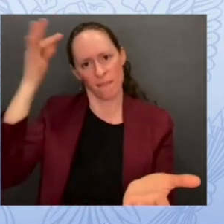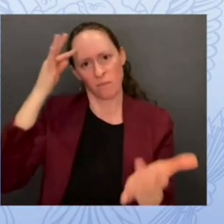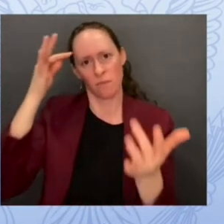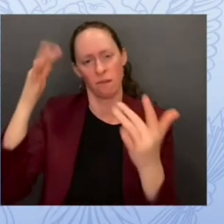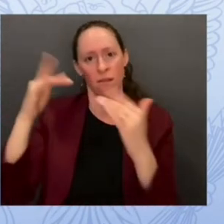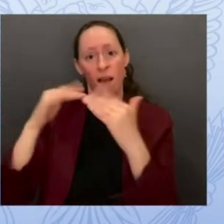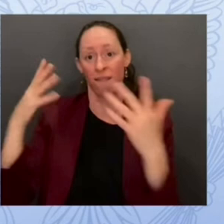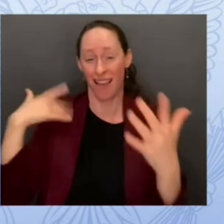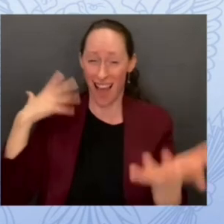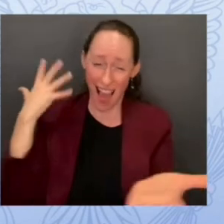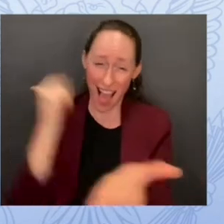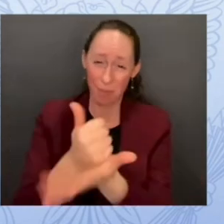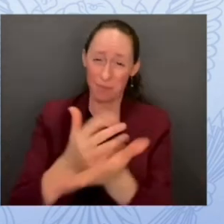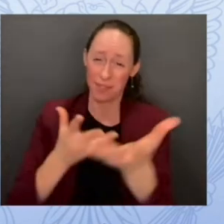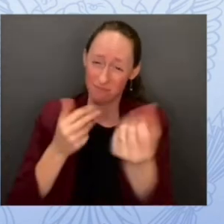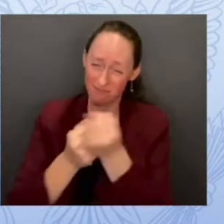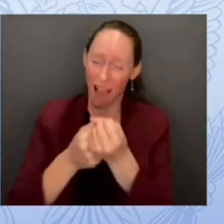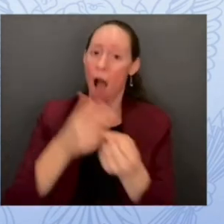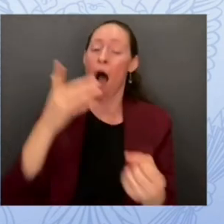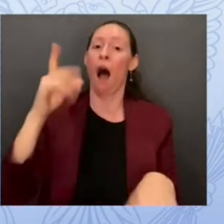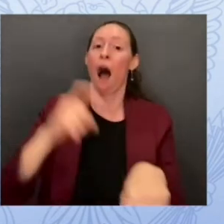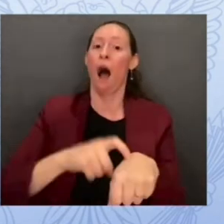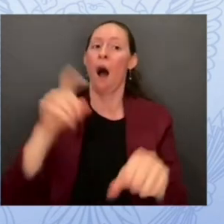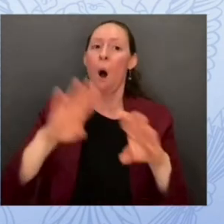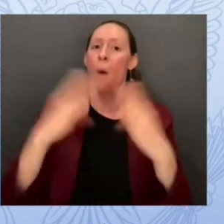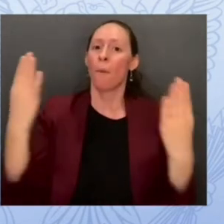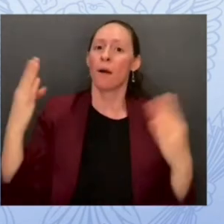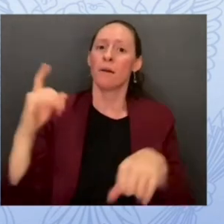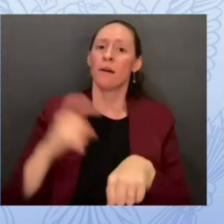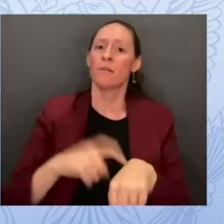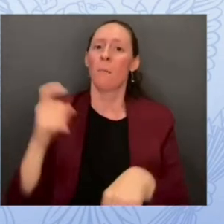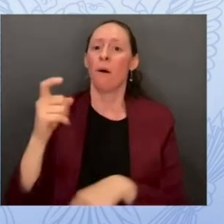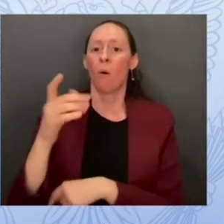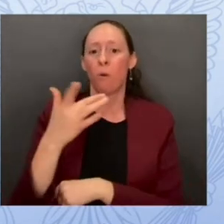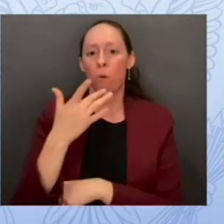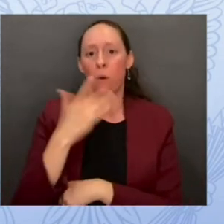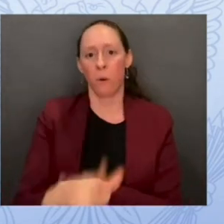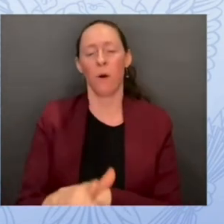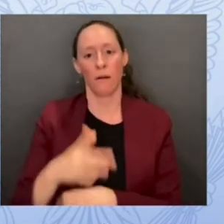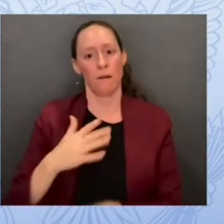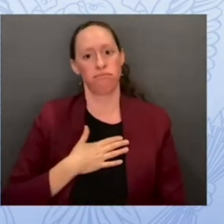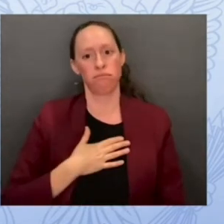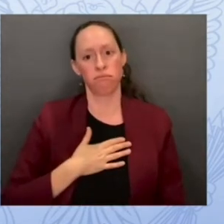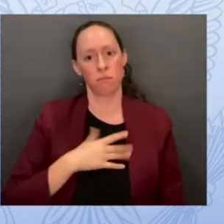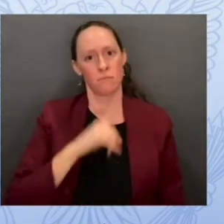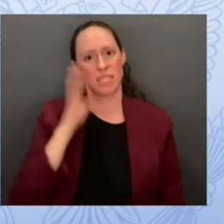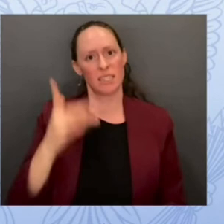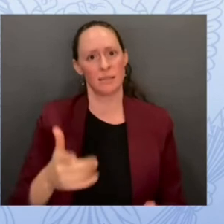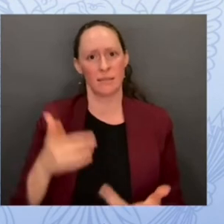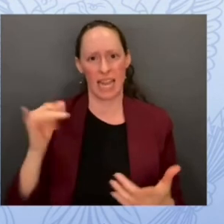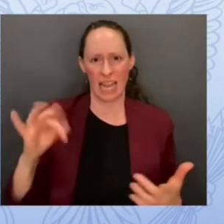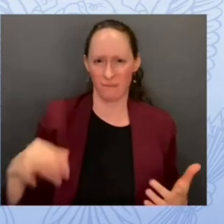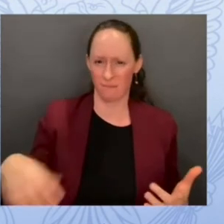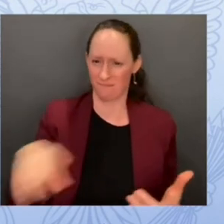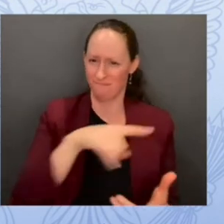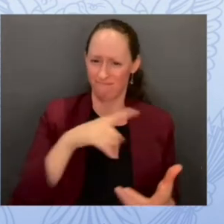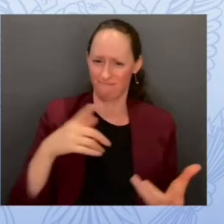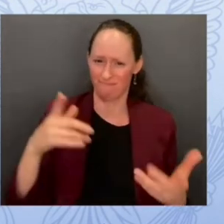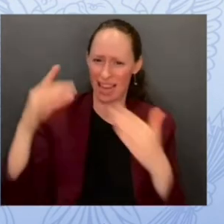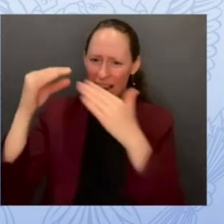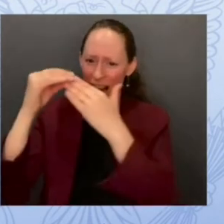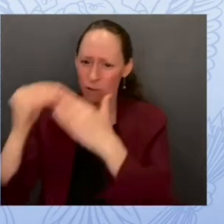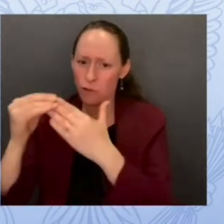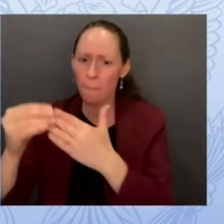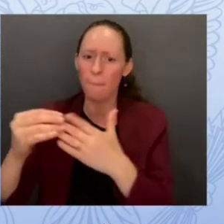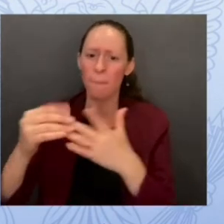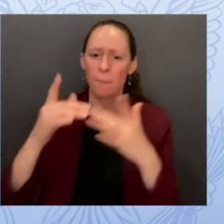5th a remarkable example of the power of leadership preparation and collaboration i can share from my